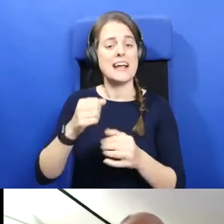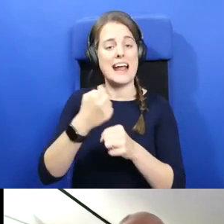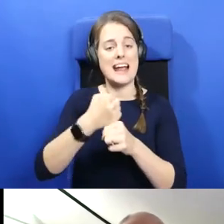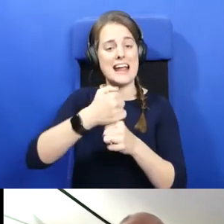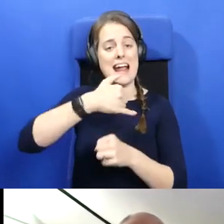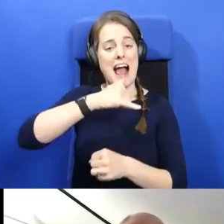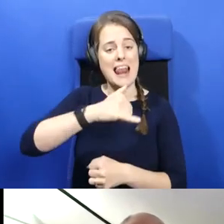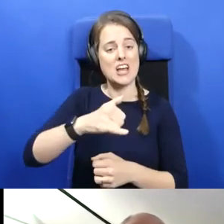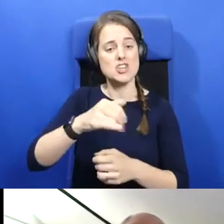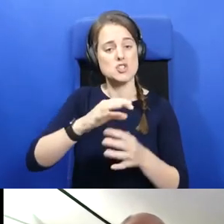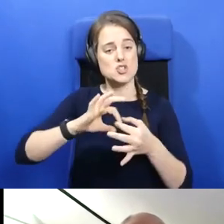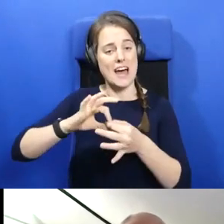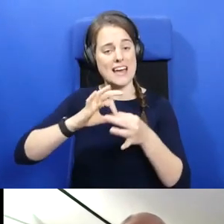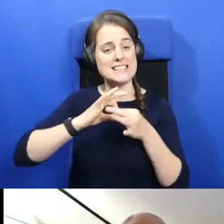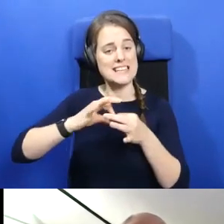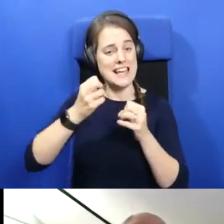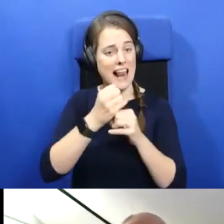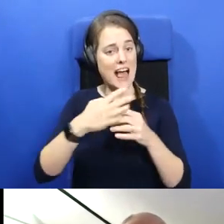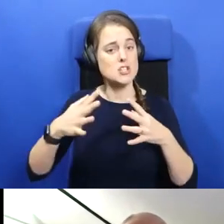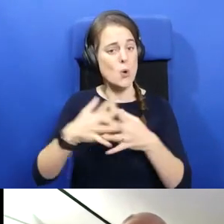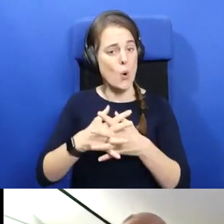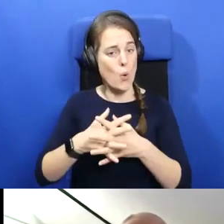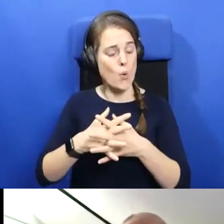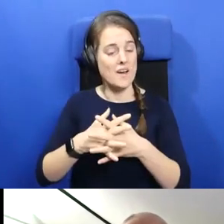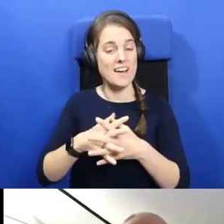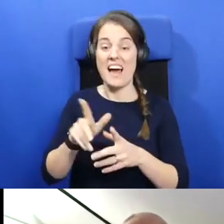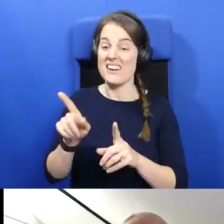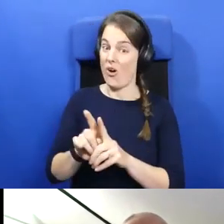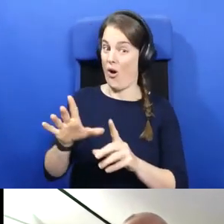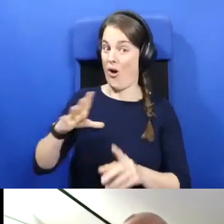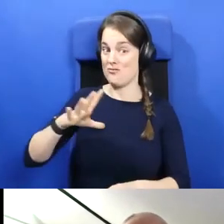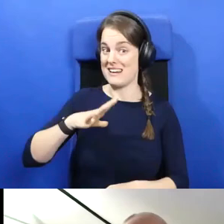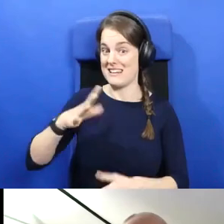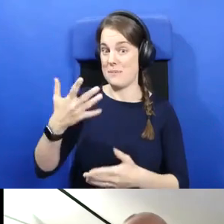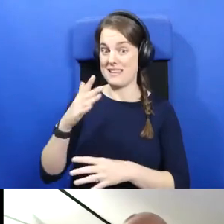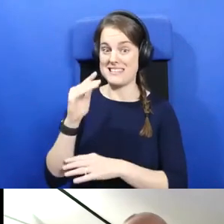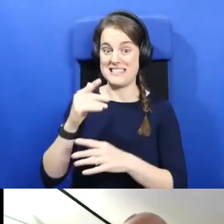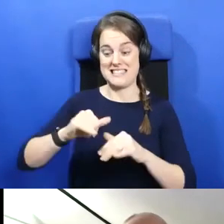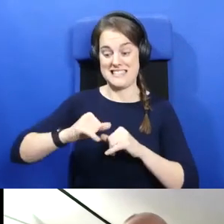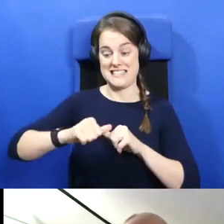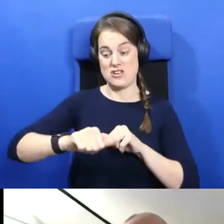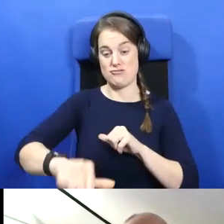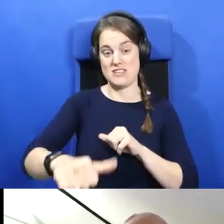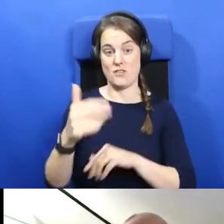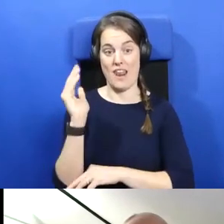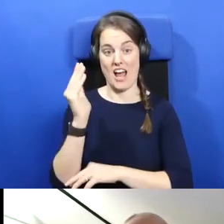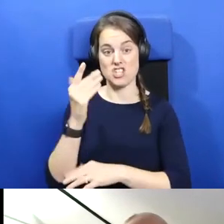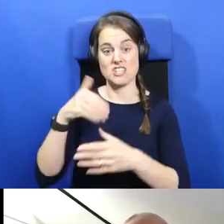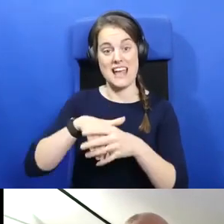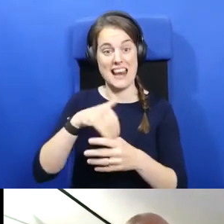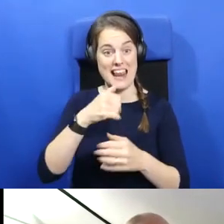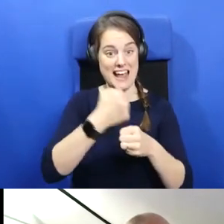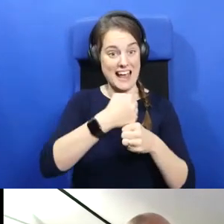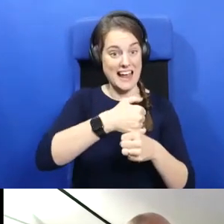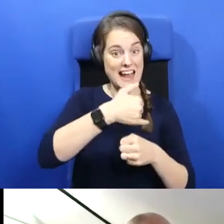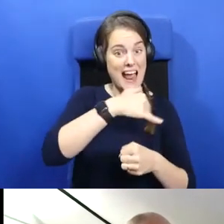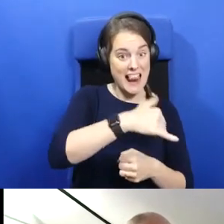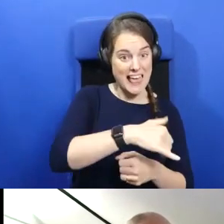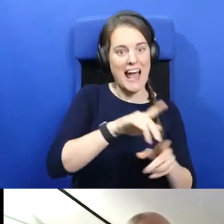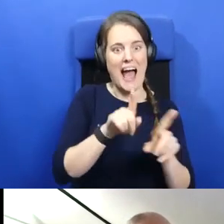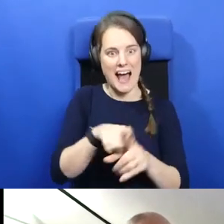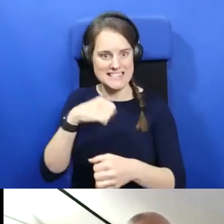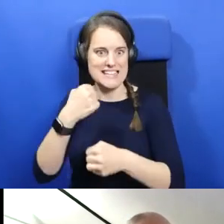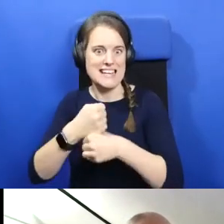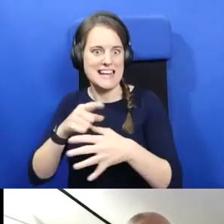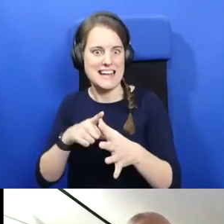of Glasgow, and has already had a series of lectures, a program of lectures, in Gaelic and in Gaelic on the